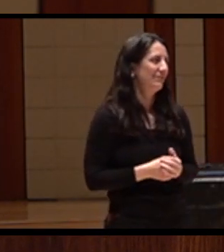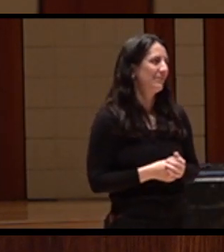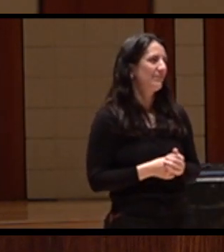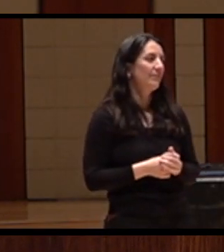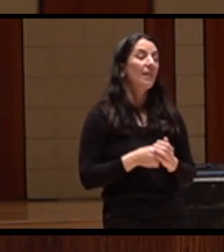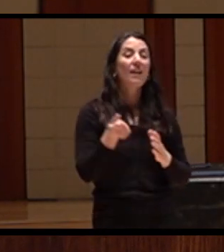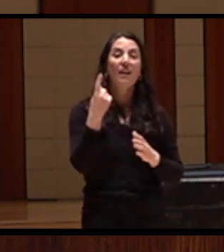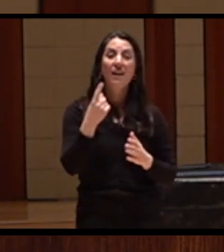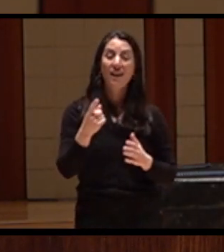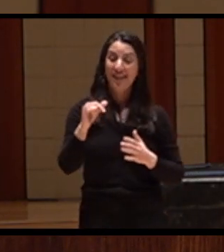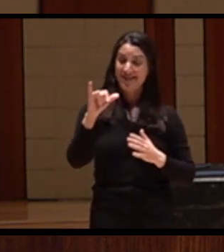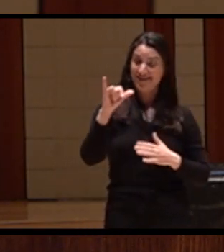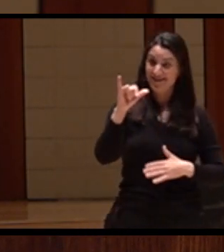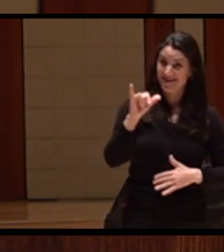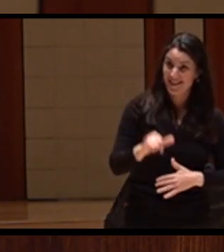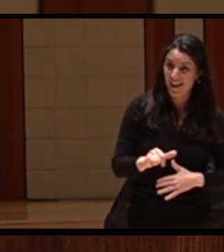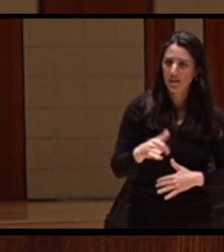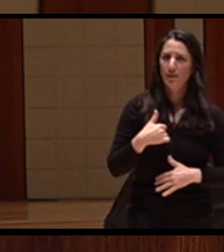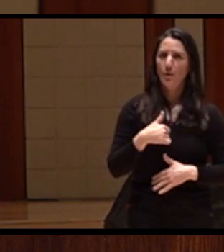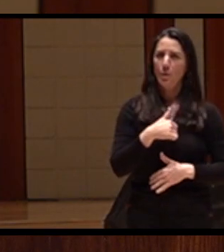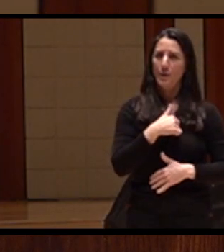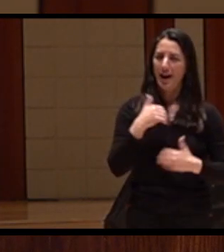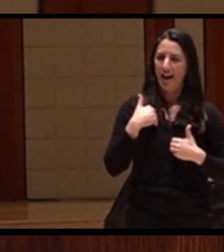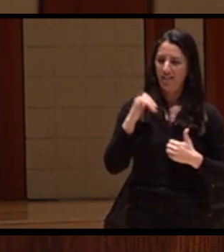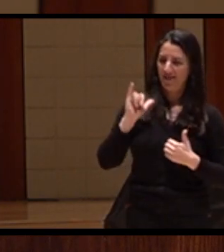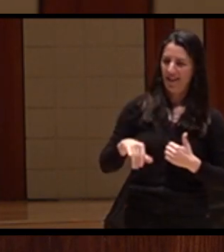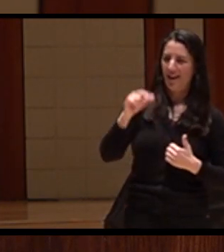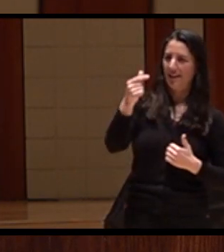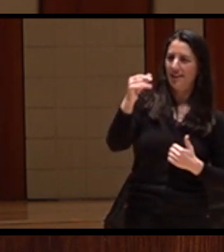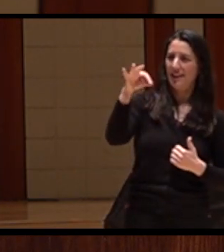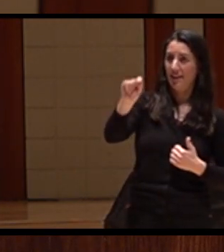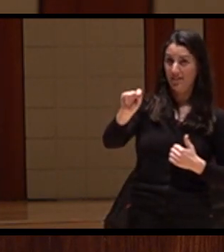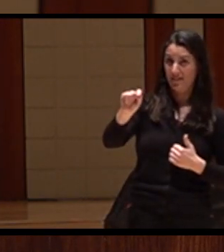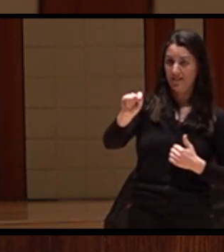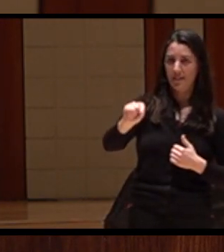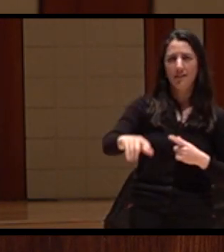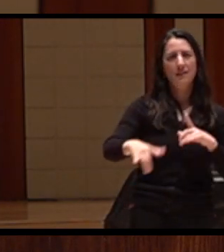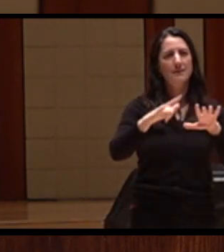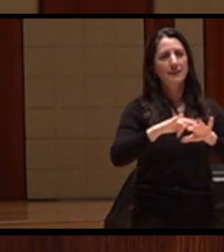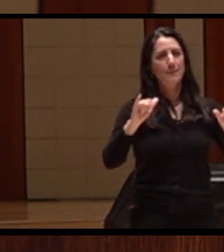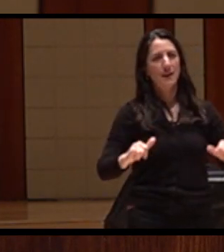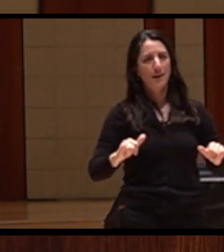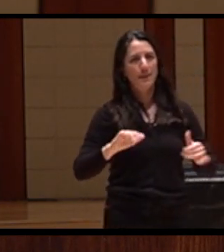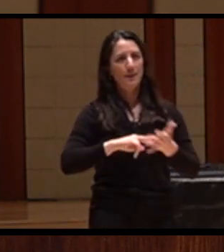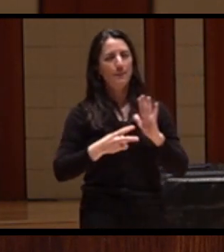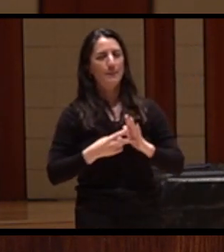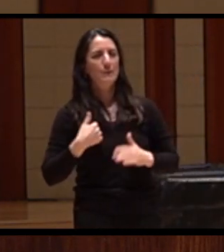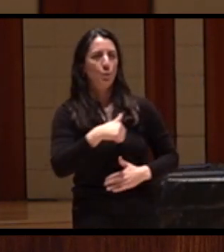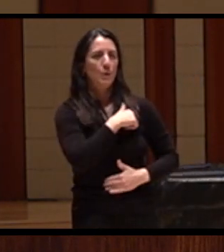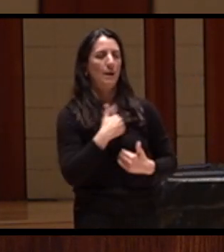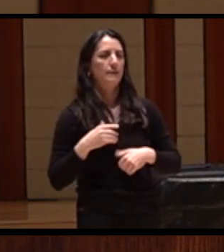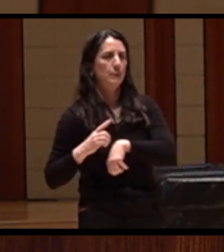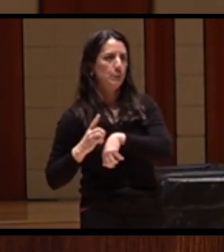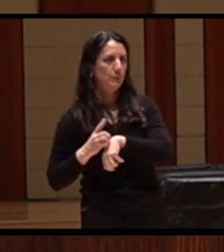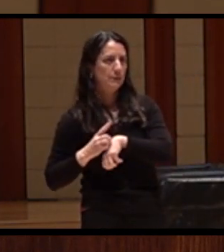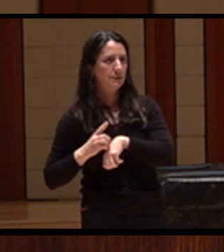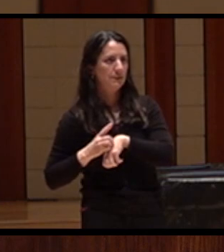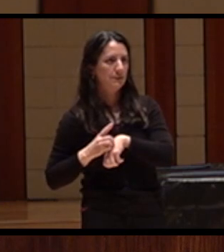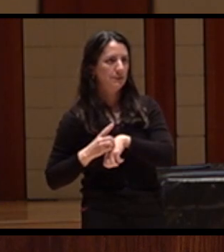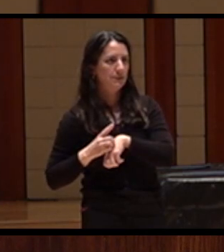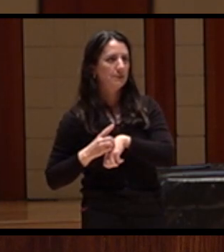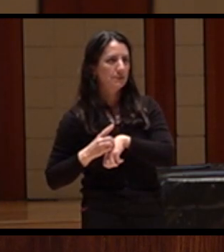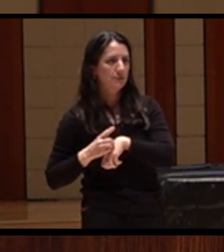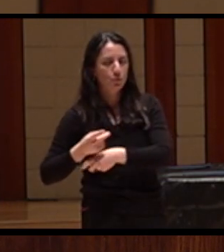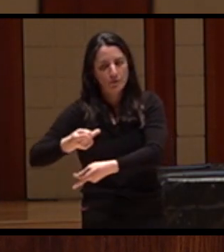I call on all of you. I call on the people of the Klamath Basin who love and care about the West, about